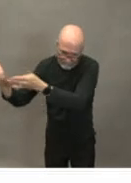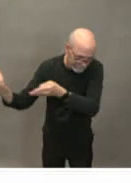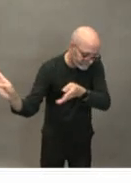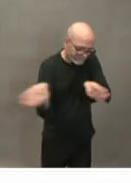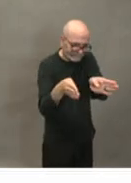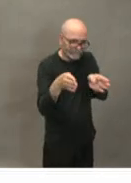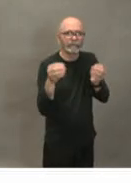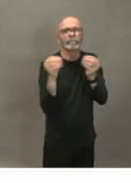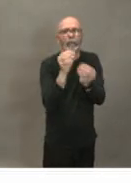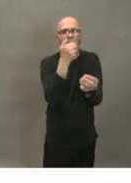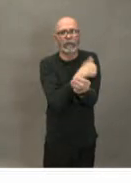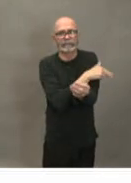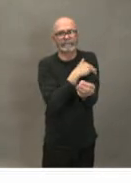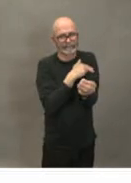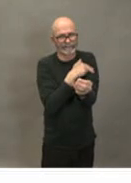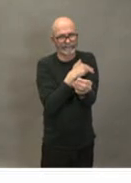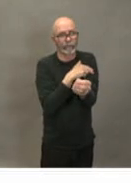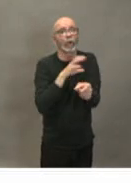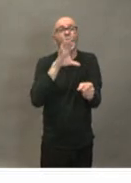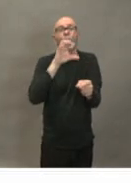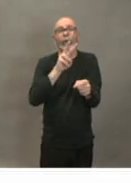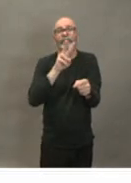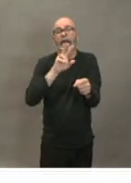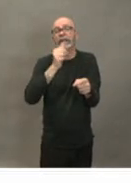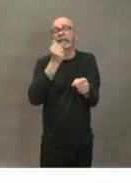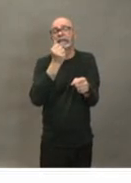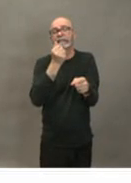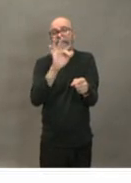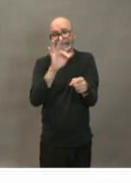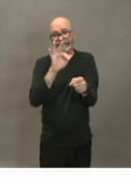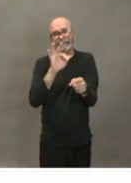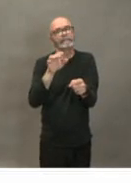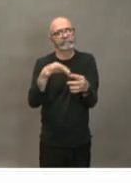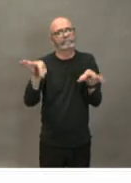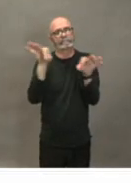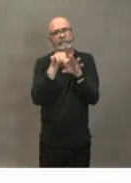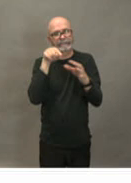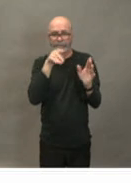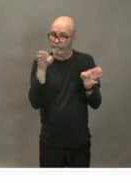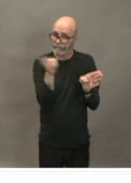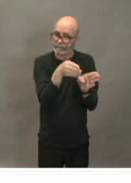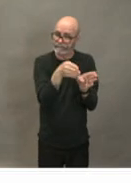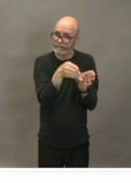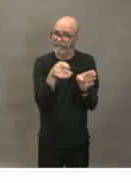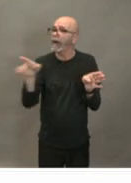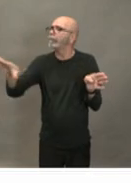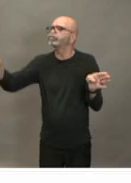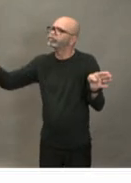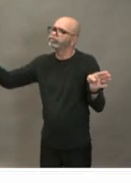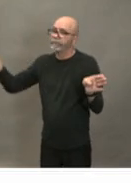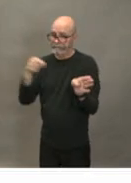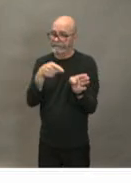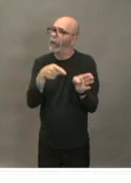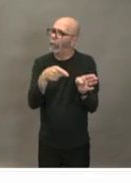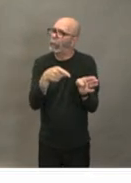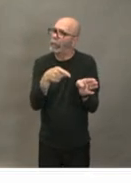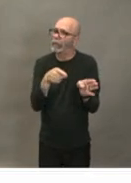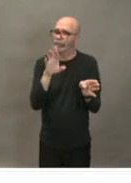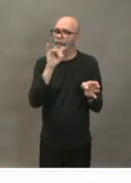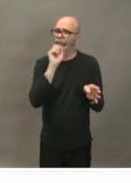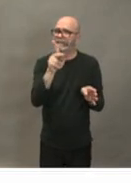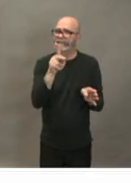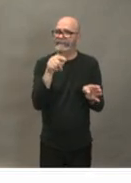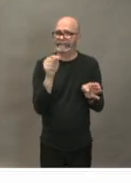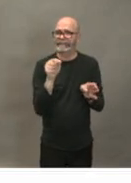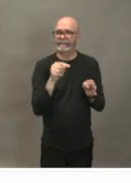covid19 as an example we also continue to focus on um opportunities to really maximize other care environments for